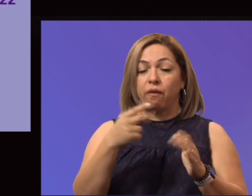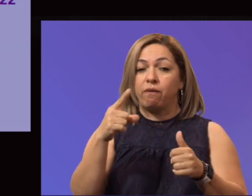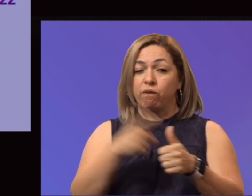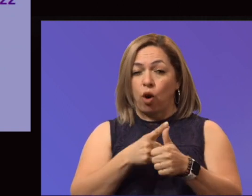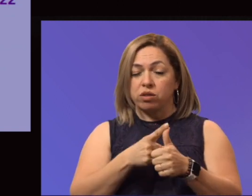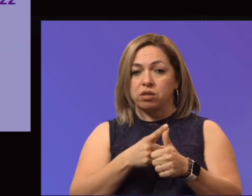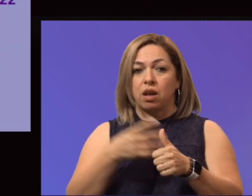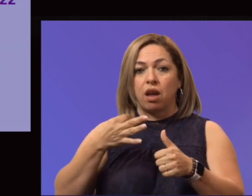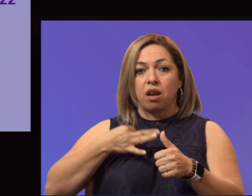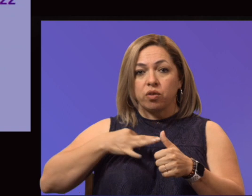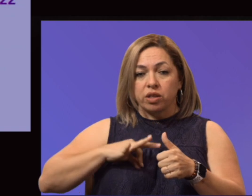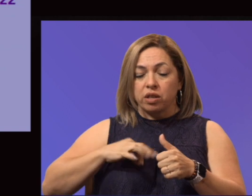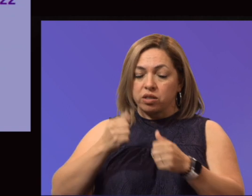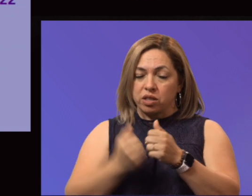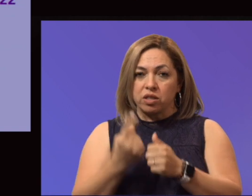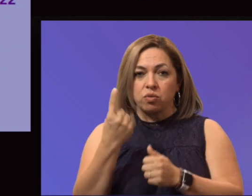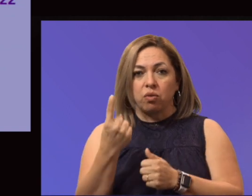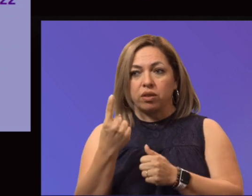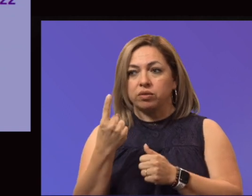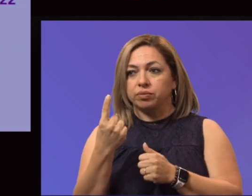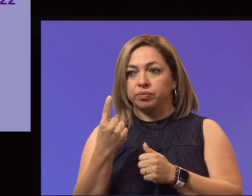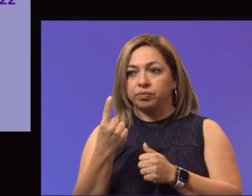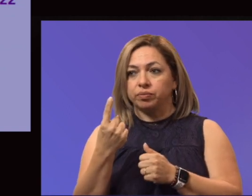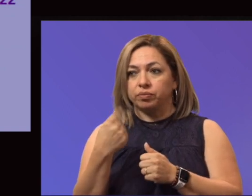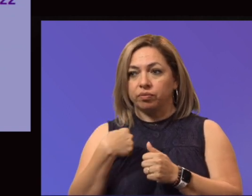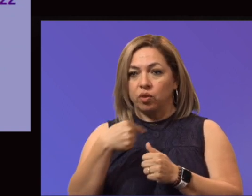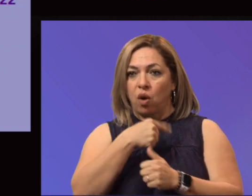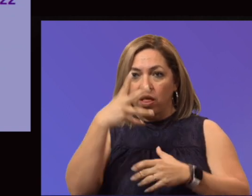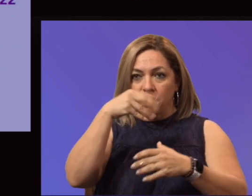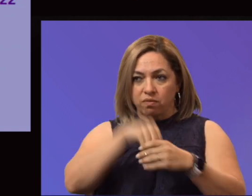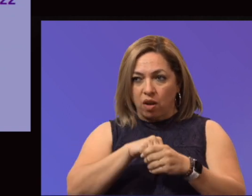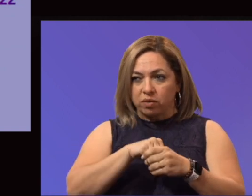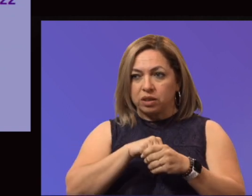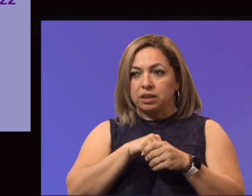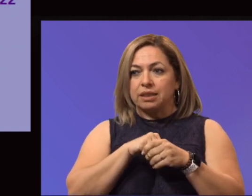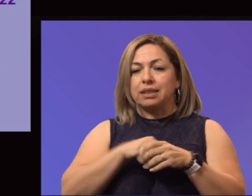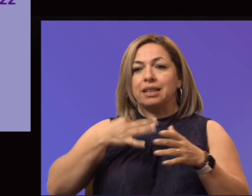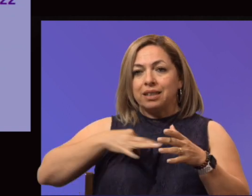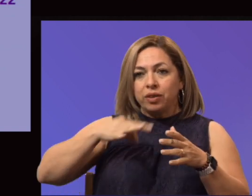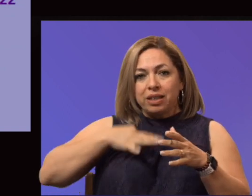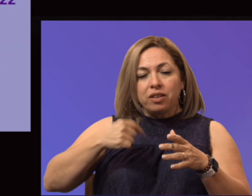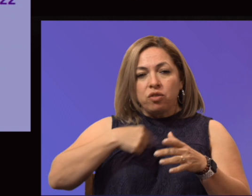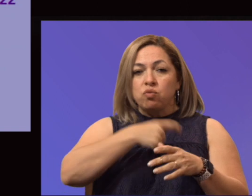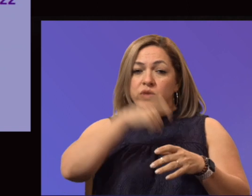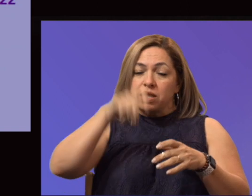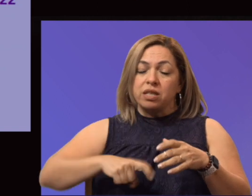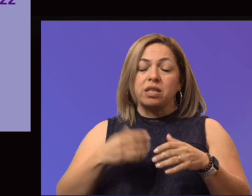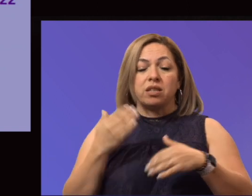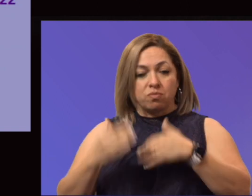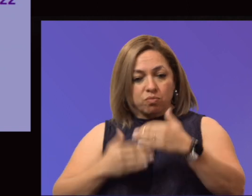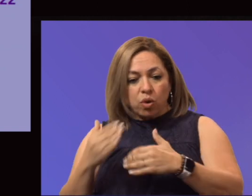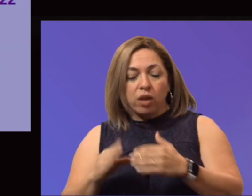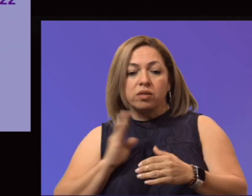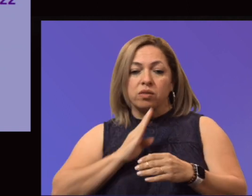you. We're all involved in accreditation. And so we want to ensure a successful reaccreditation process. The Board of